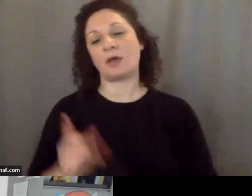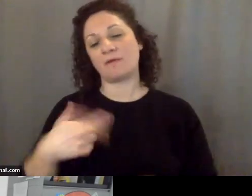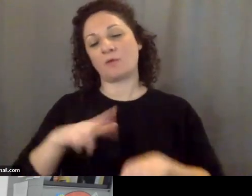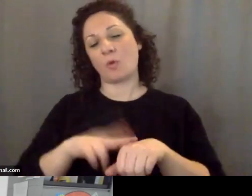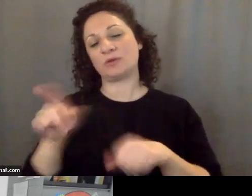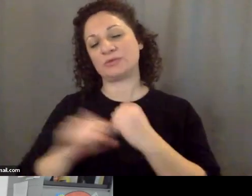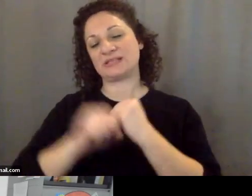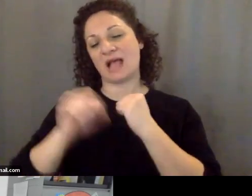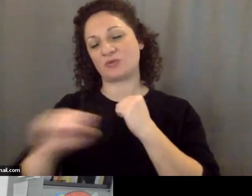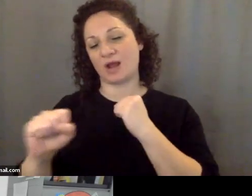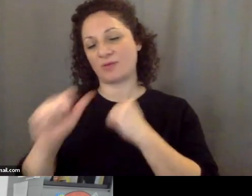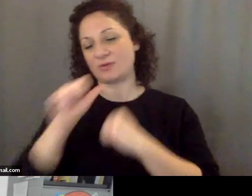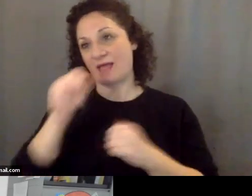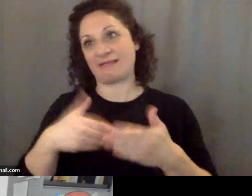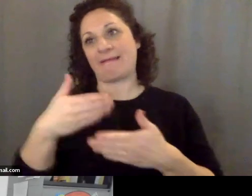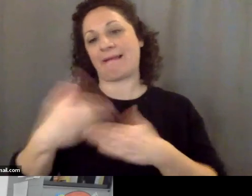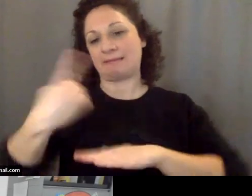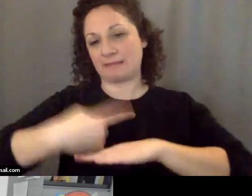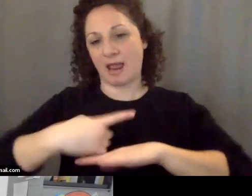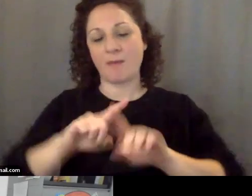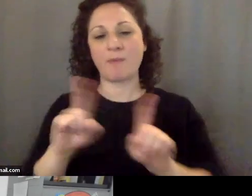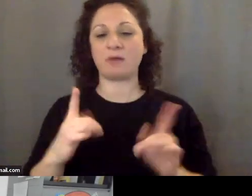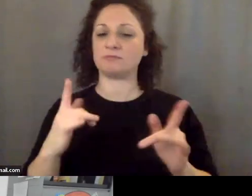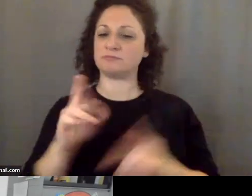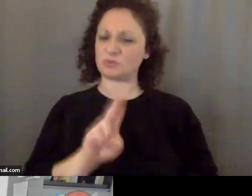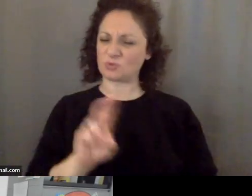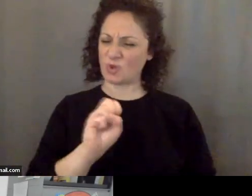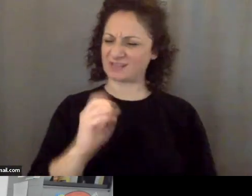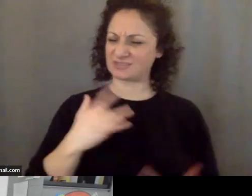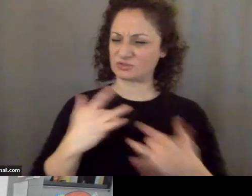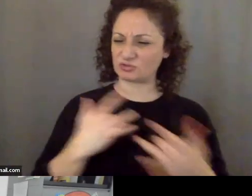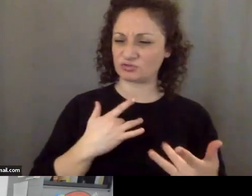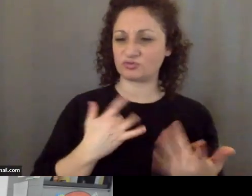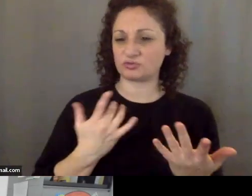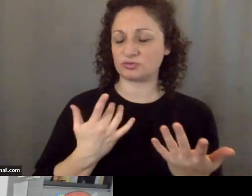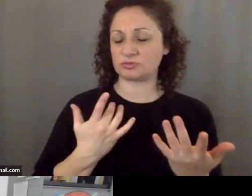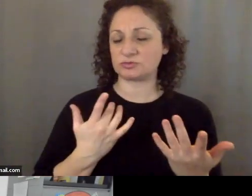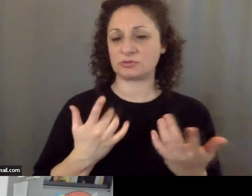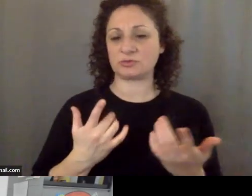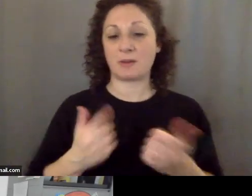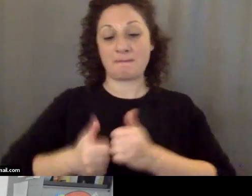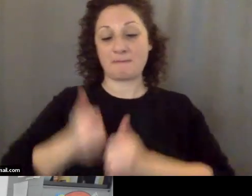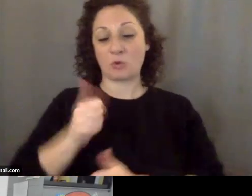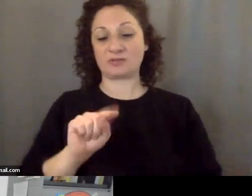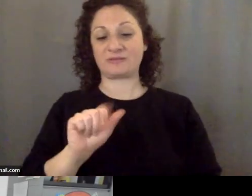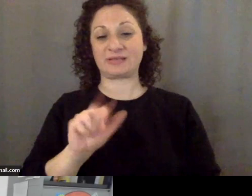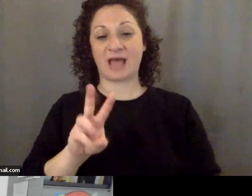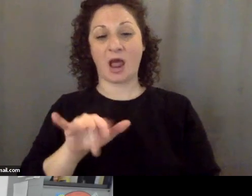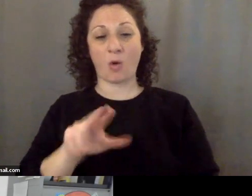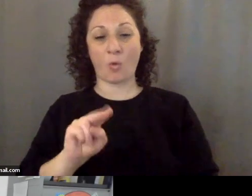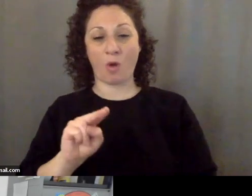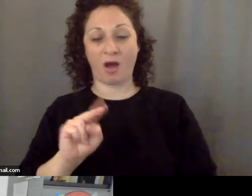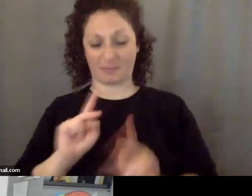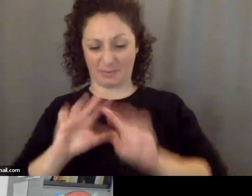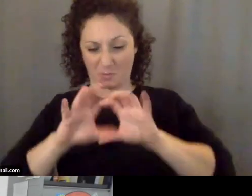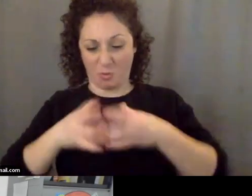nonetheless this is a concern for the United States and the huge majority of Taiwan citizens want nothing